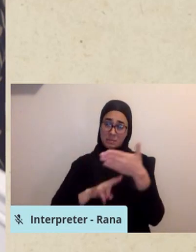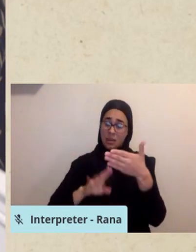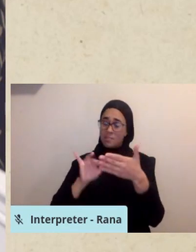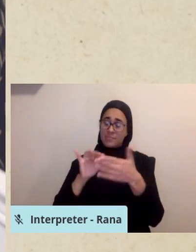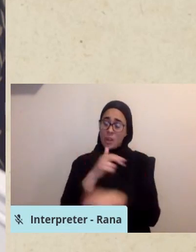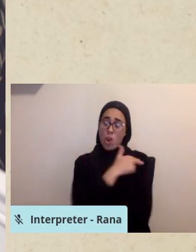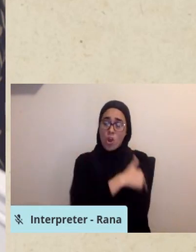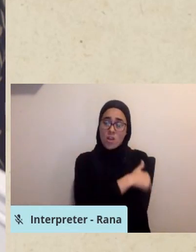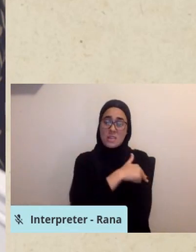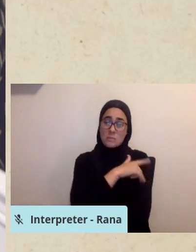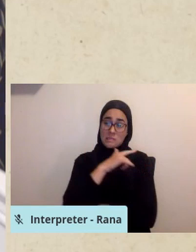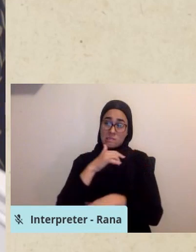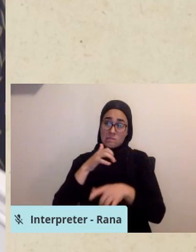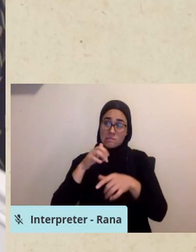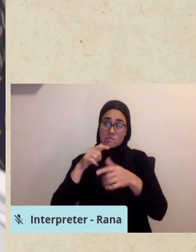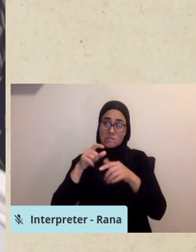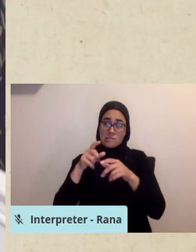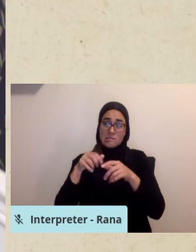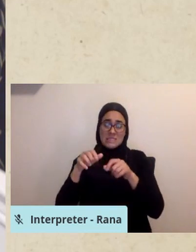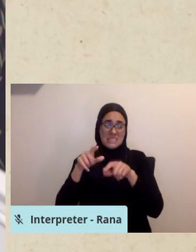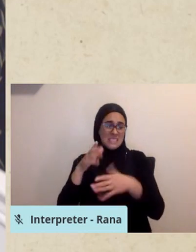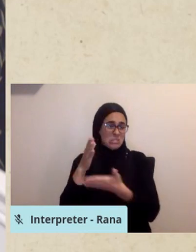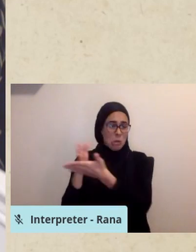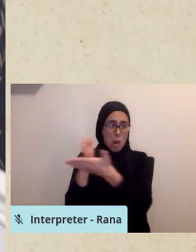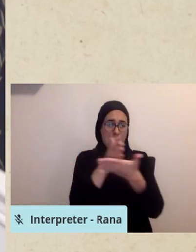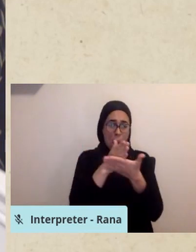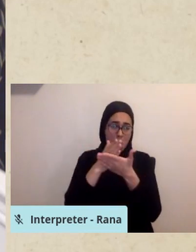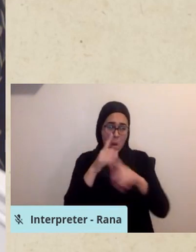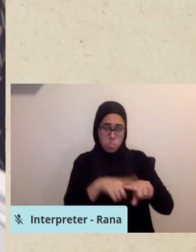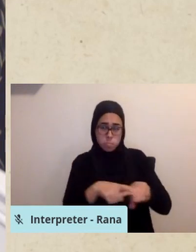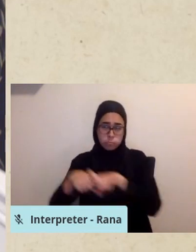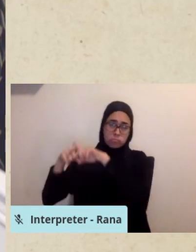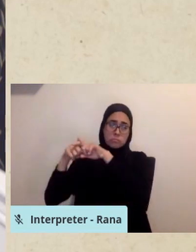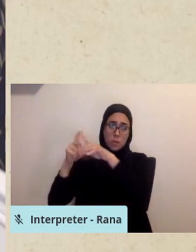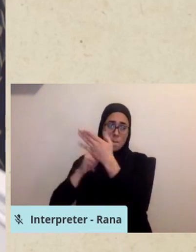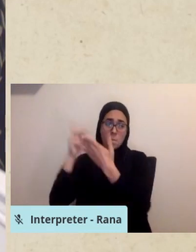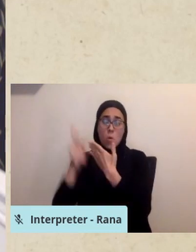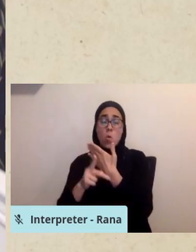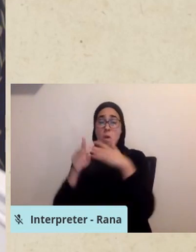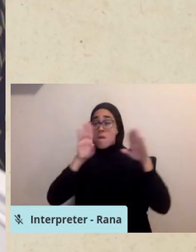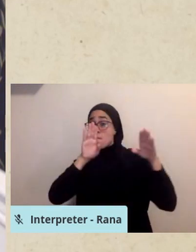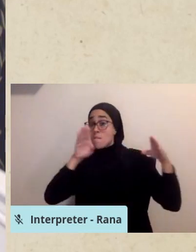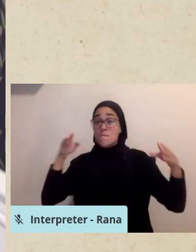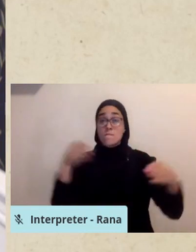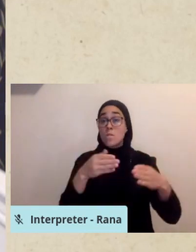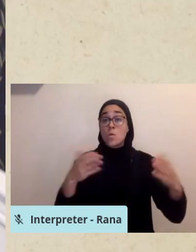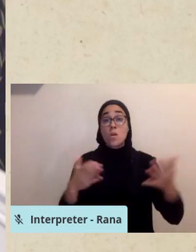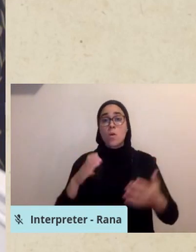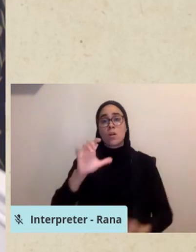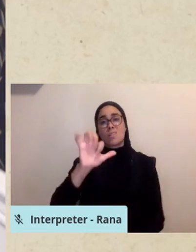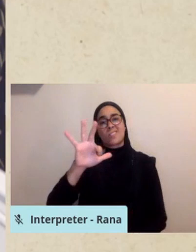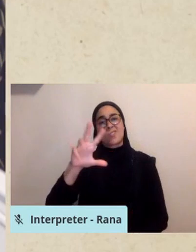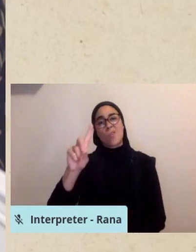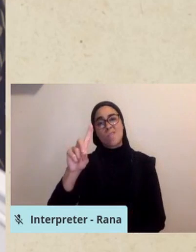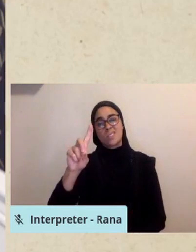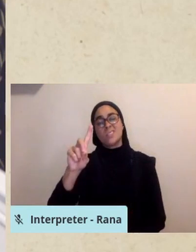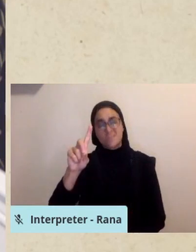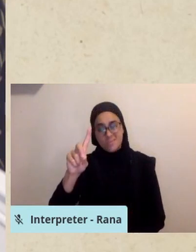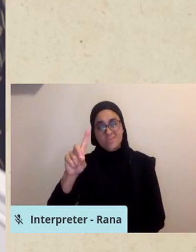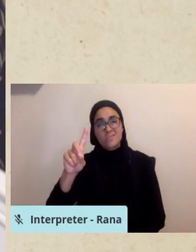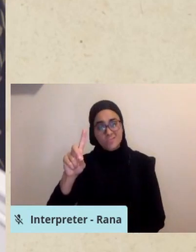functions, but it had become very much a COVID hospital. During that time, we saw